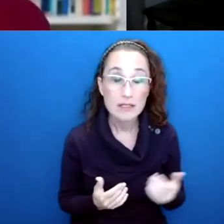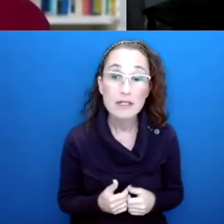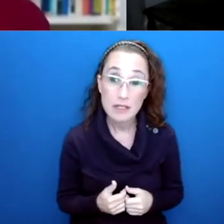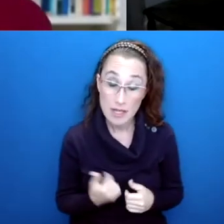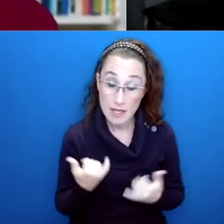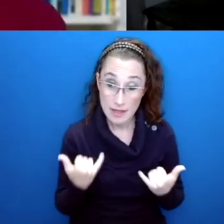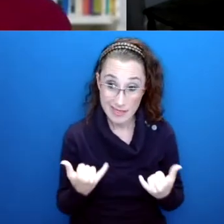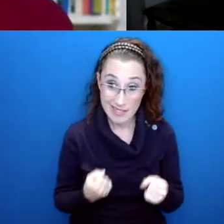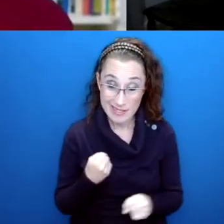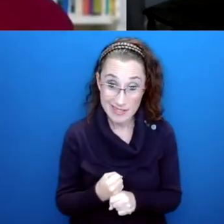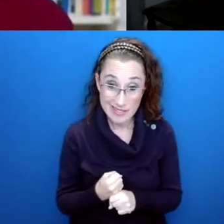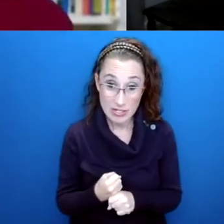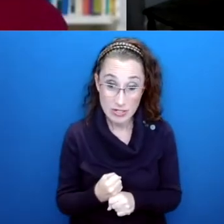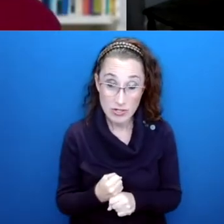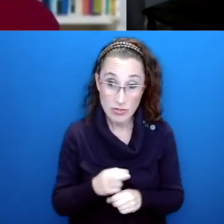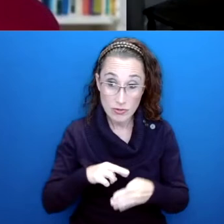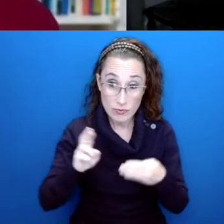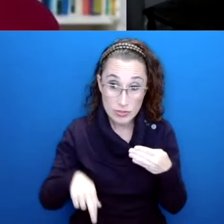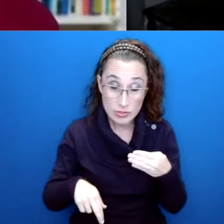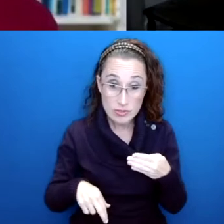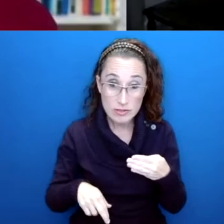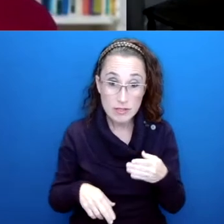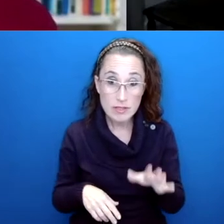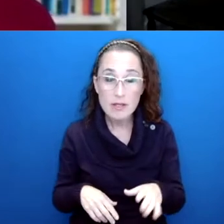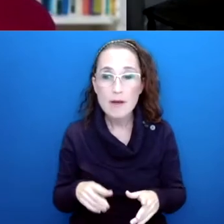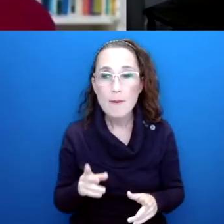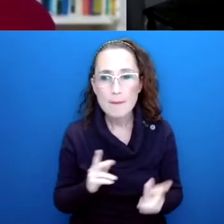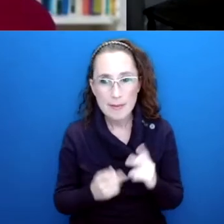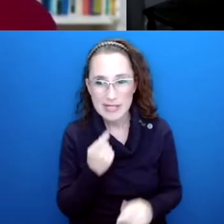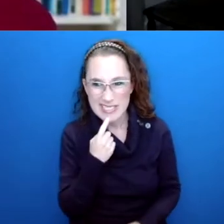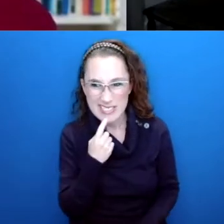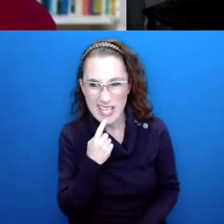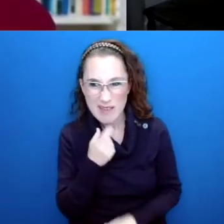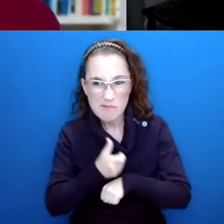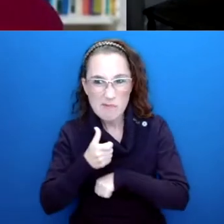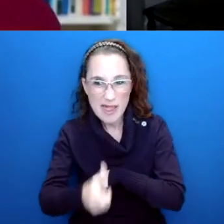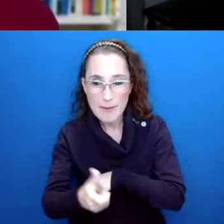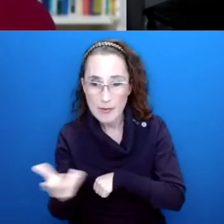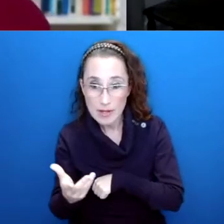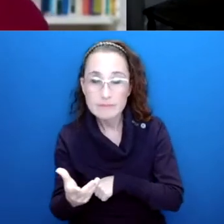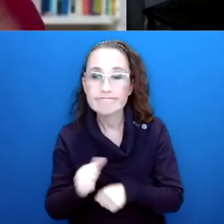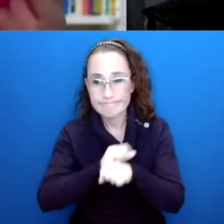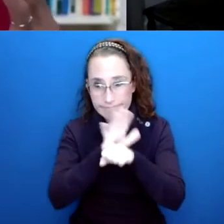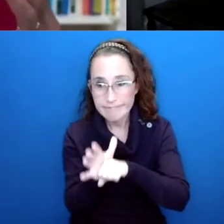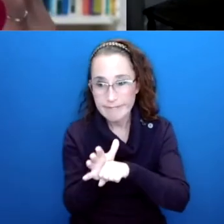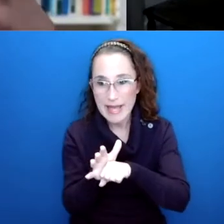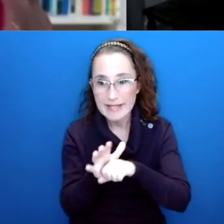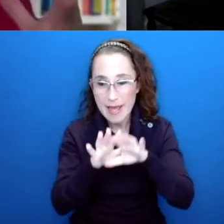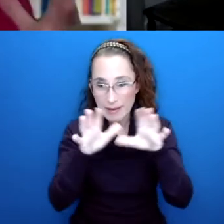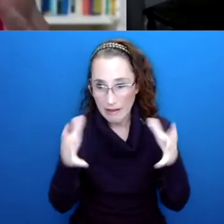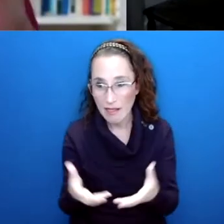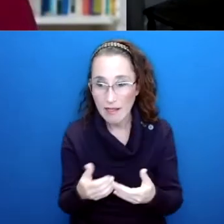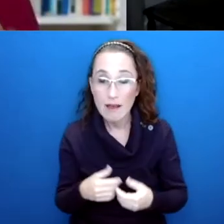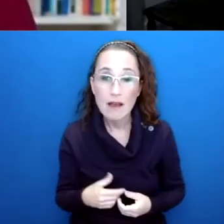this year, everybody was the first impulse is to attribute that to the pandemic. Because we're now we're